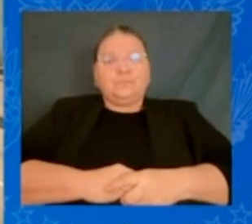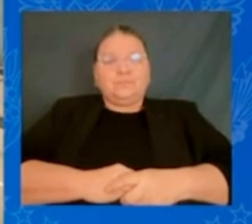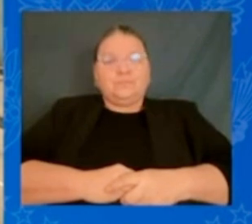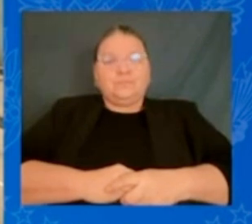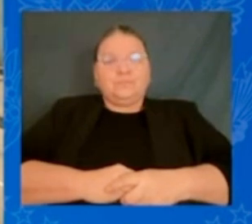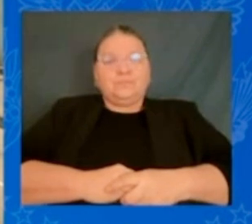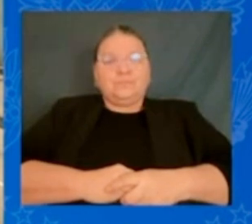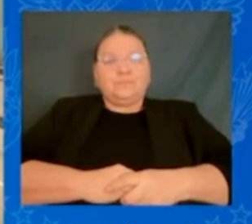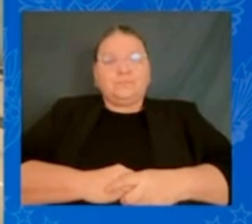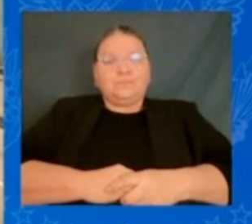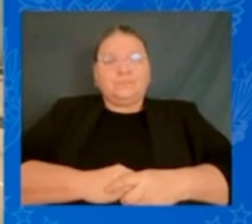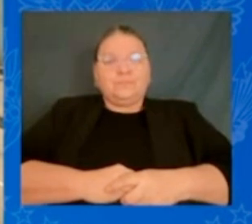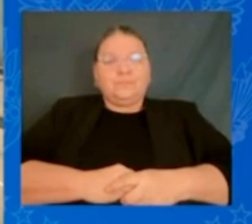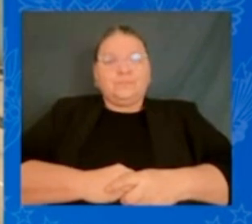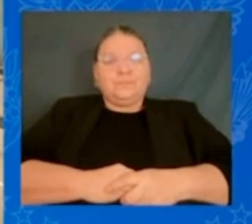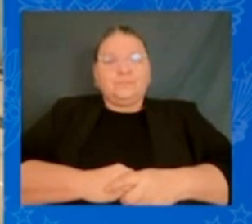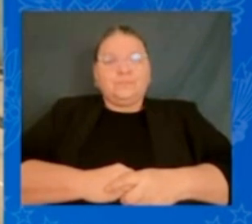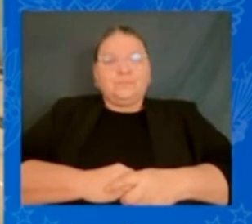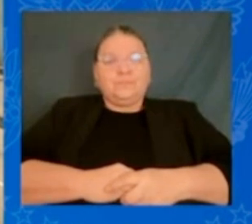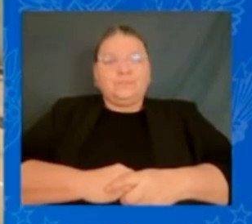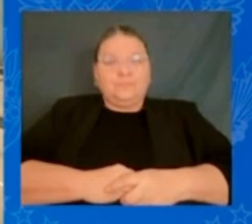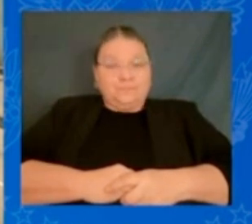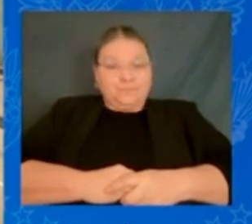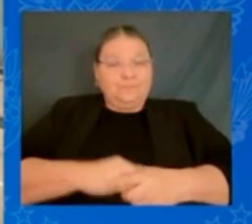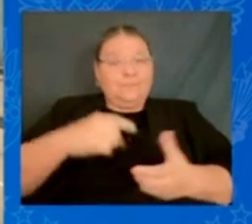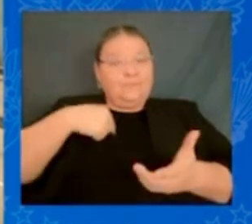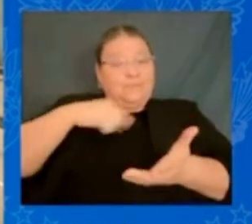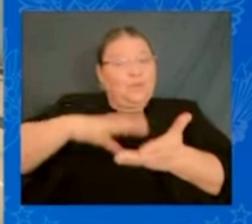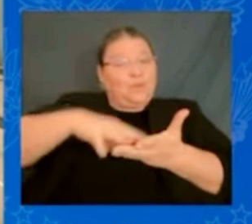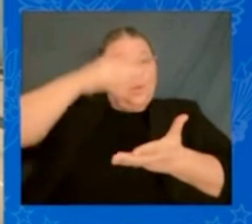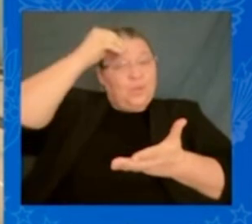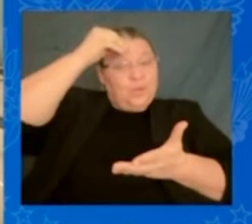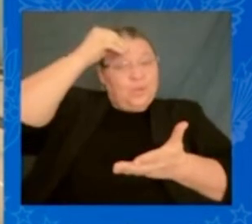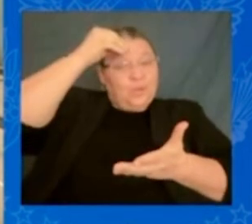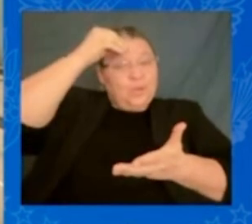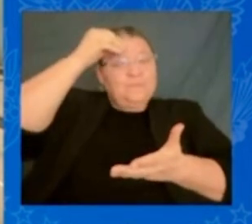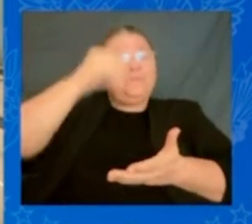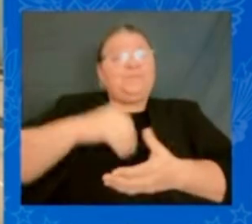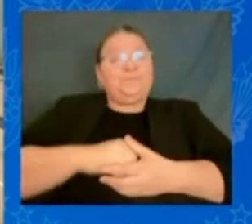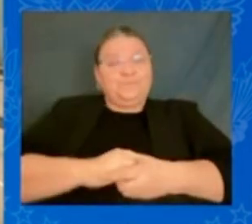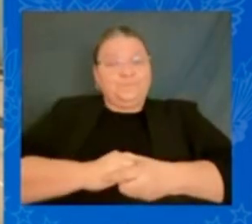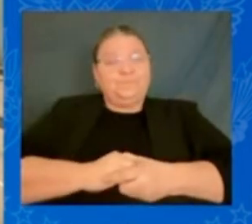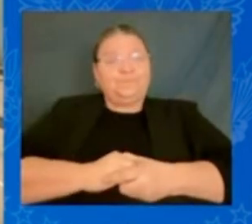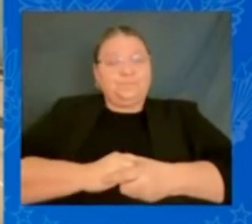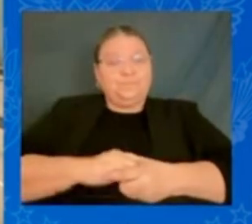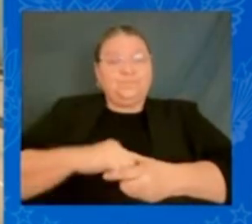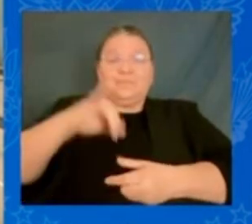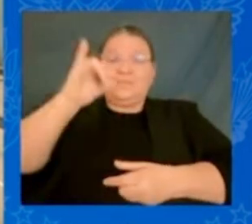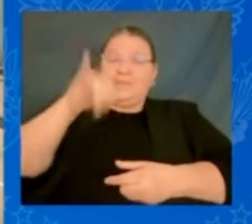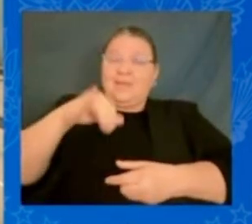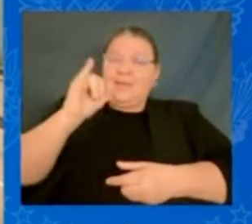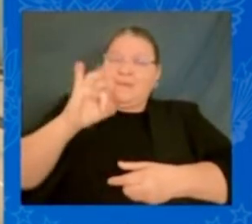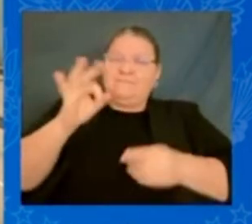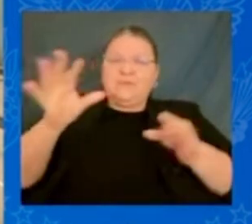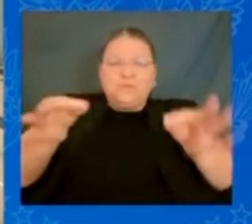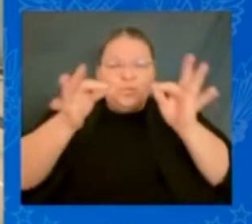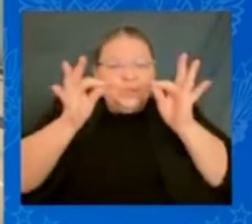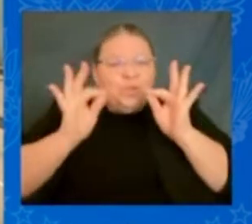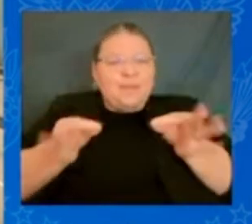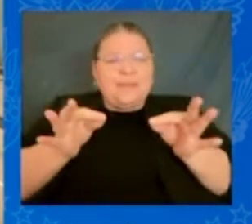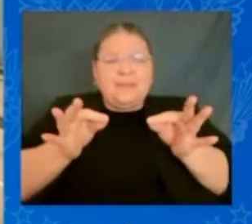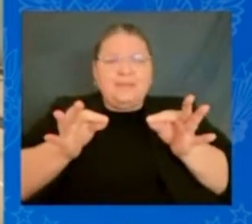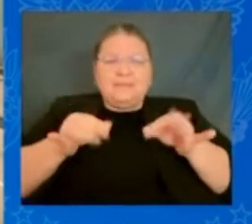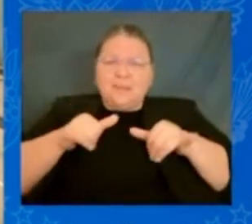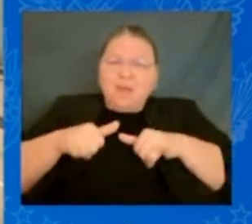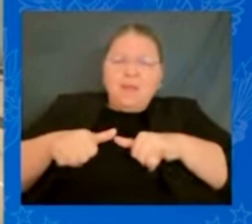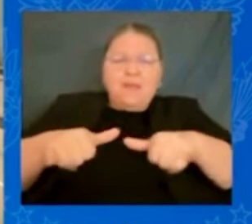what I learned what I where there's common determination there's common power and what happened